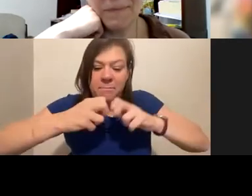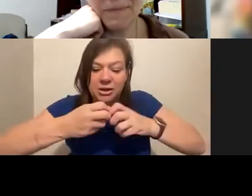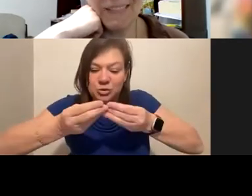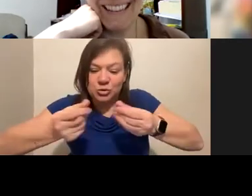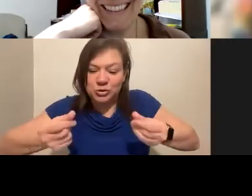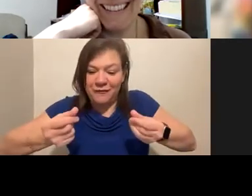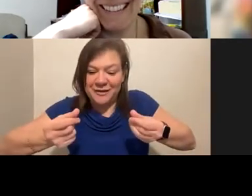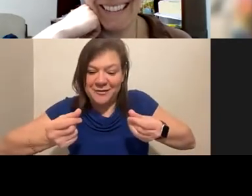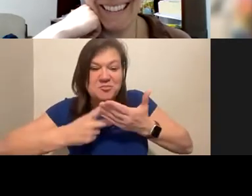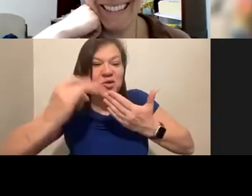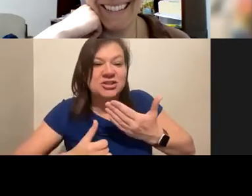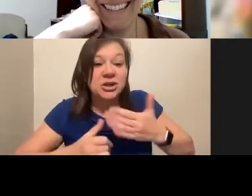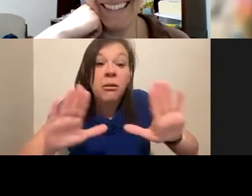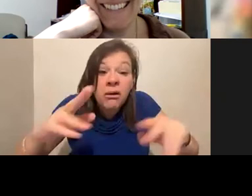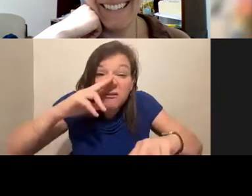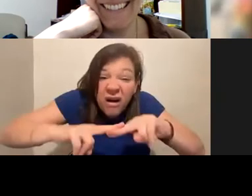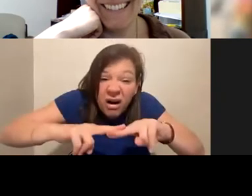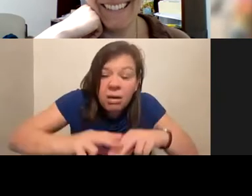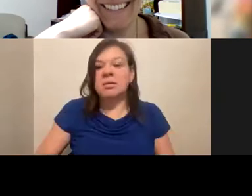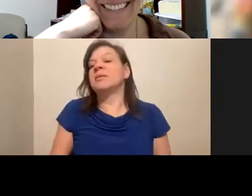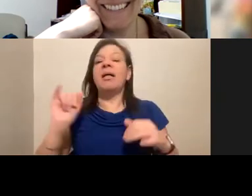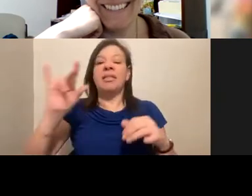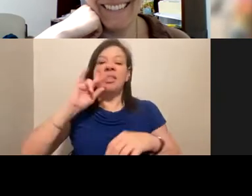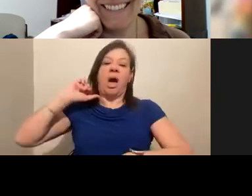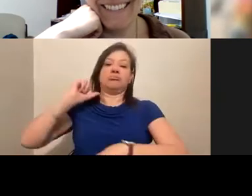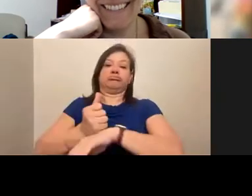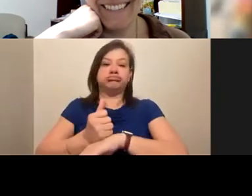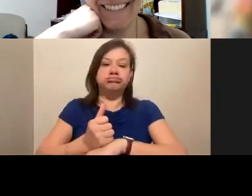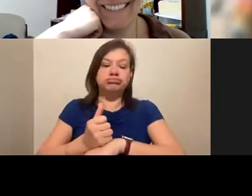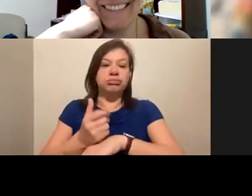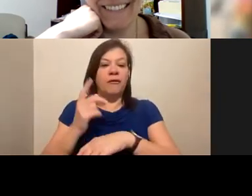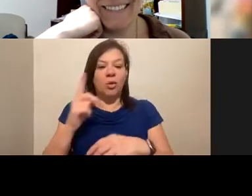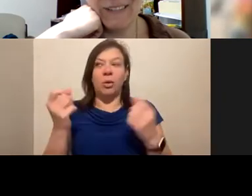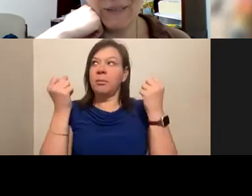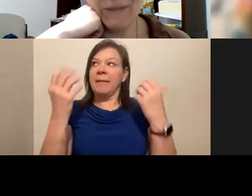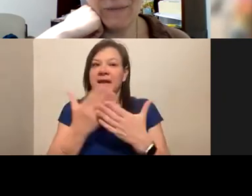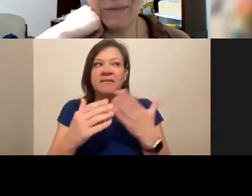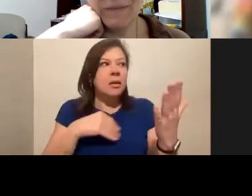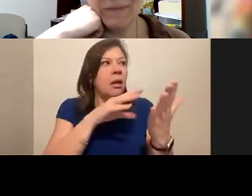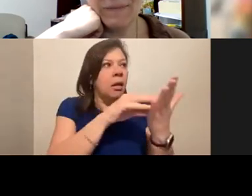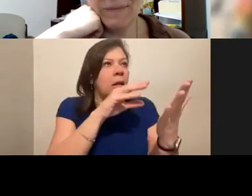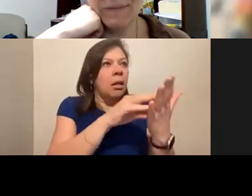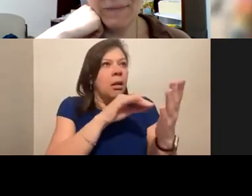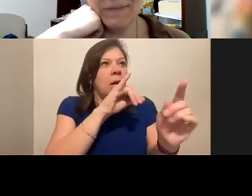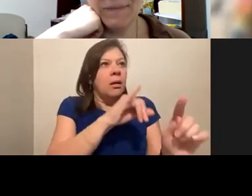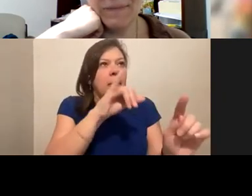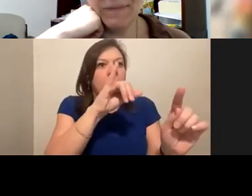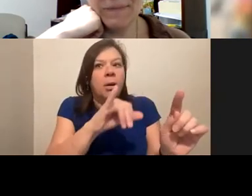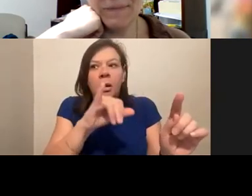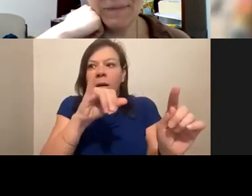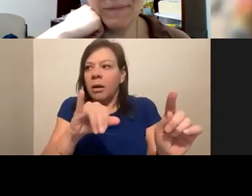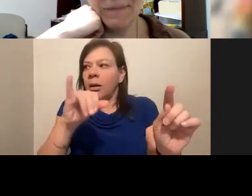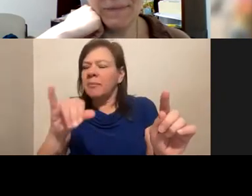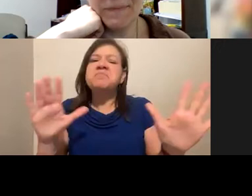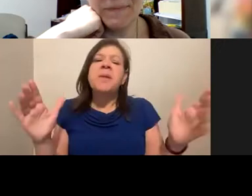really fun. And that kind of set the stage for a lot of what I kept learning at LEED. And it was